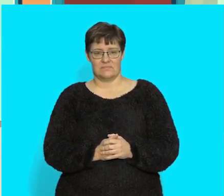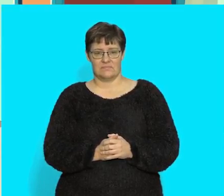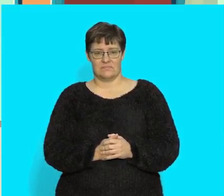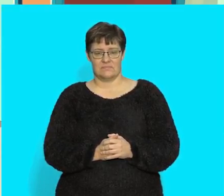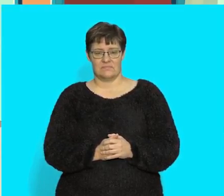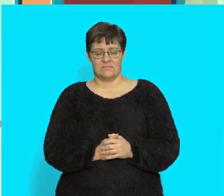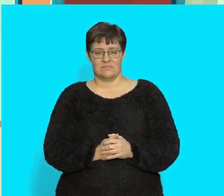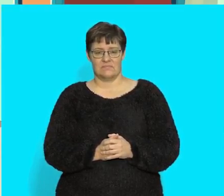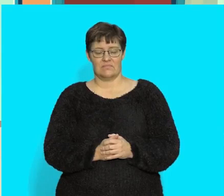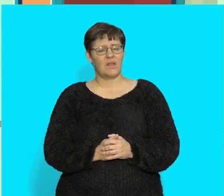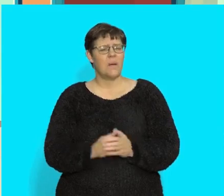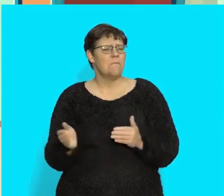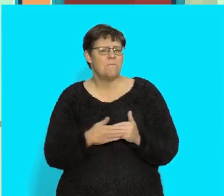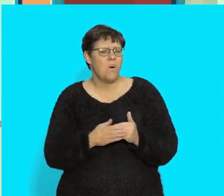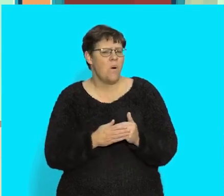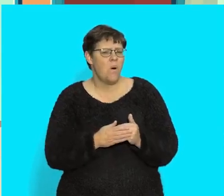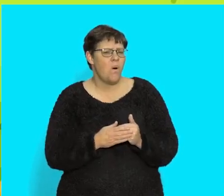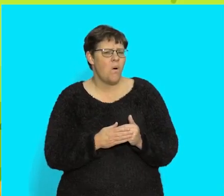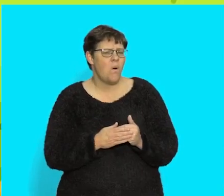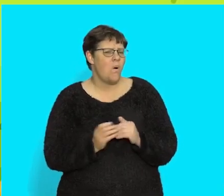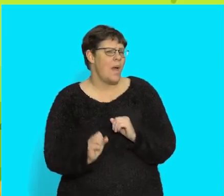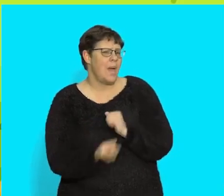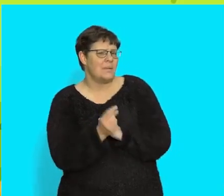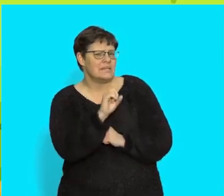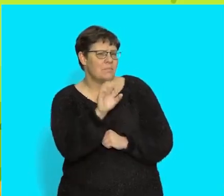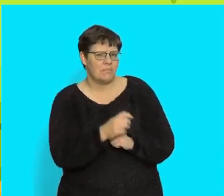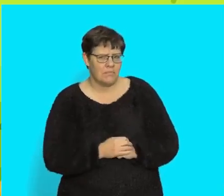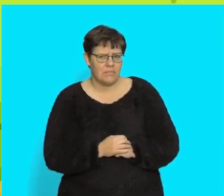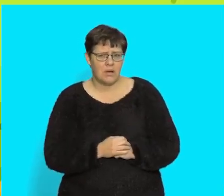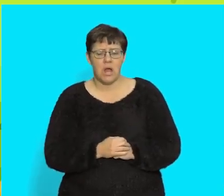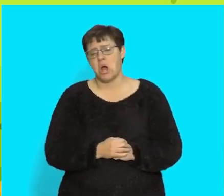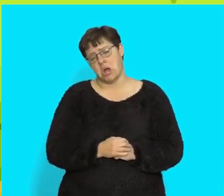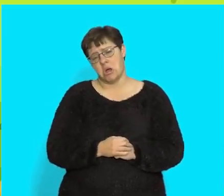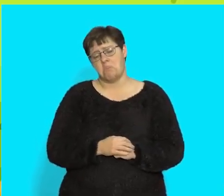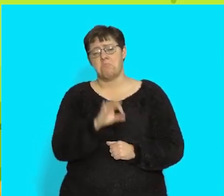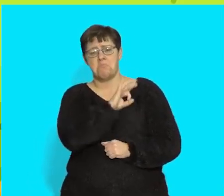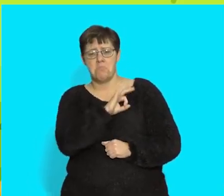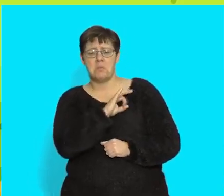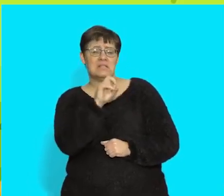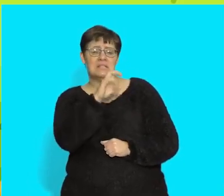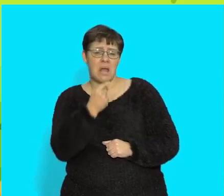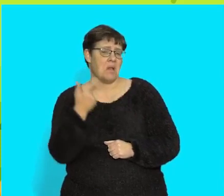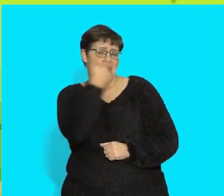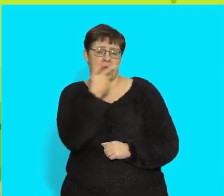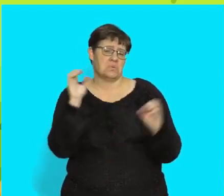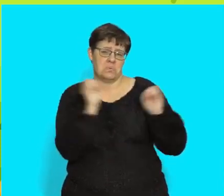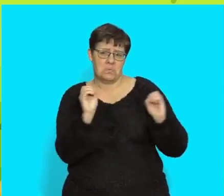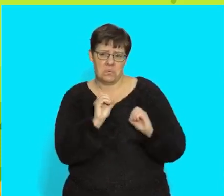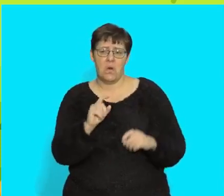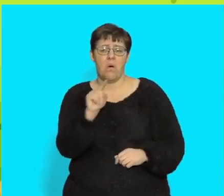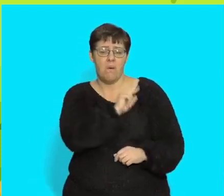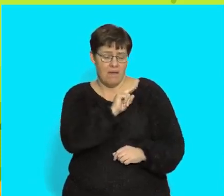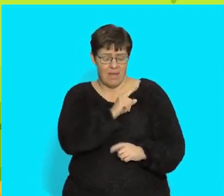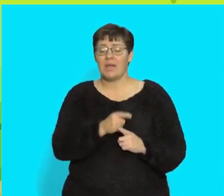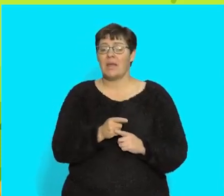What else happened to Sam? Say, poor Sam had no lunch. A baby desi ate it.